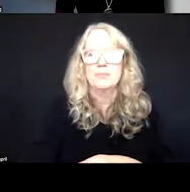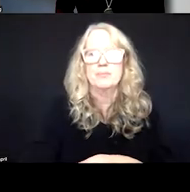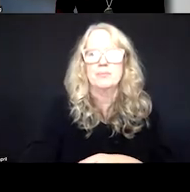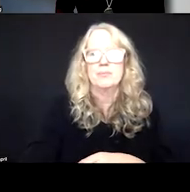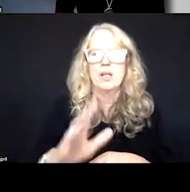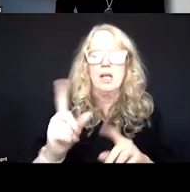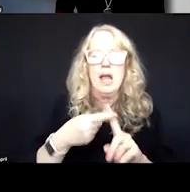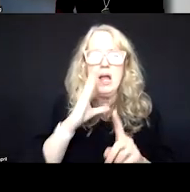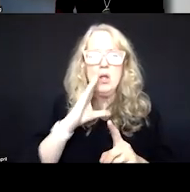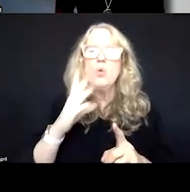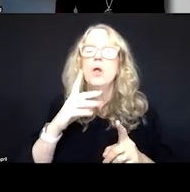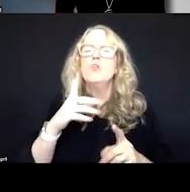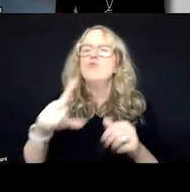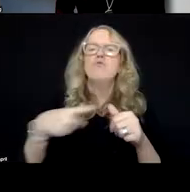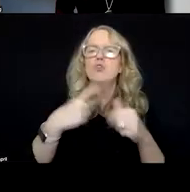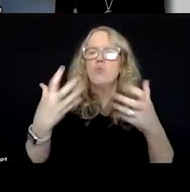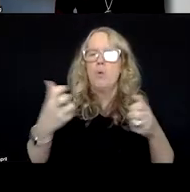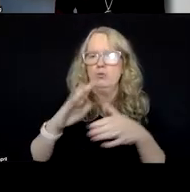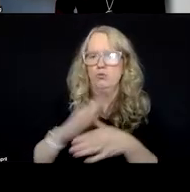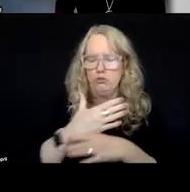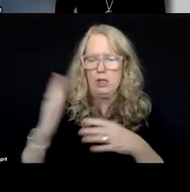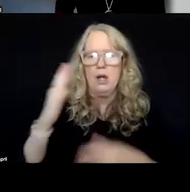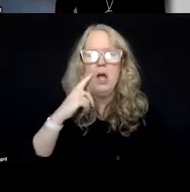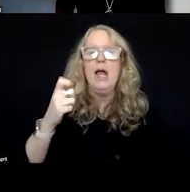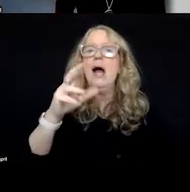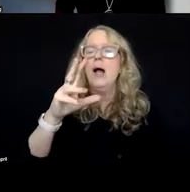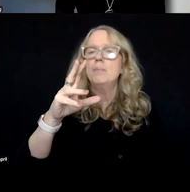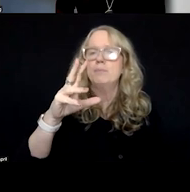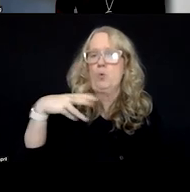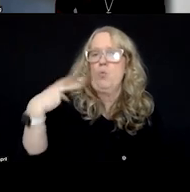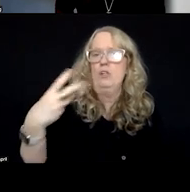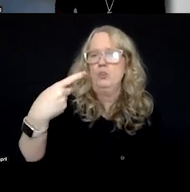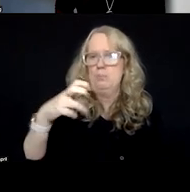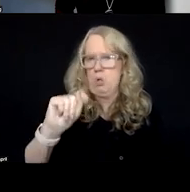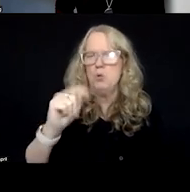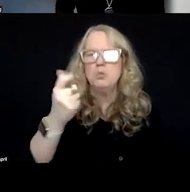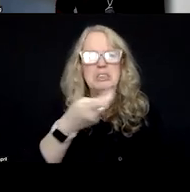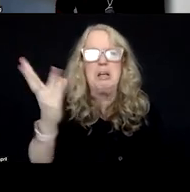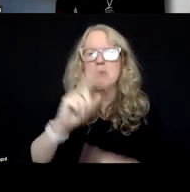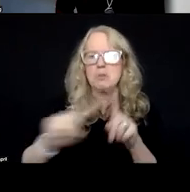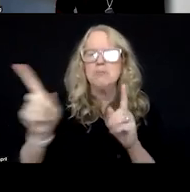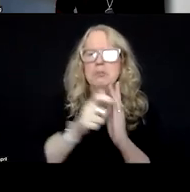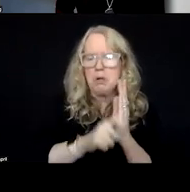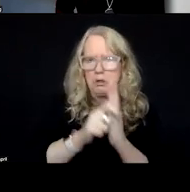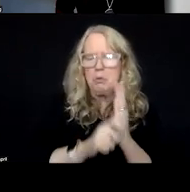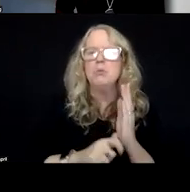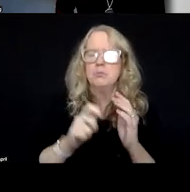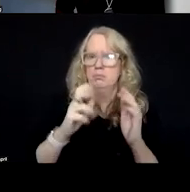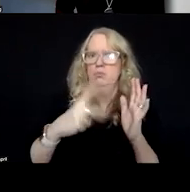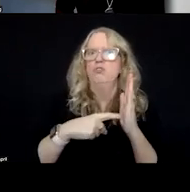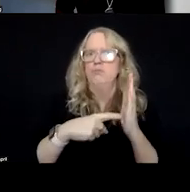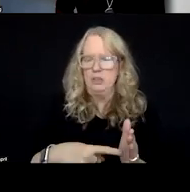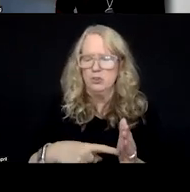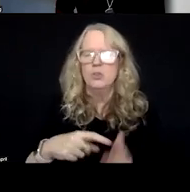always. The first one is Washington Post article, actually a series of articles articles that have featured